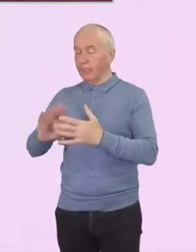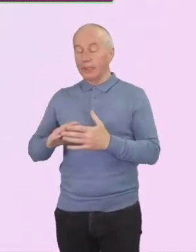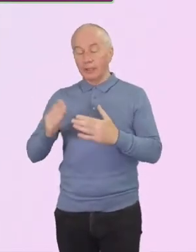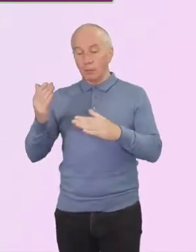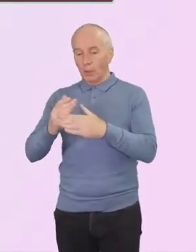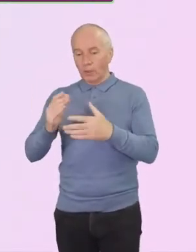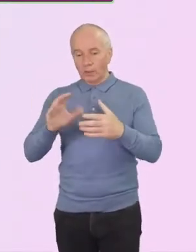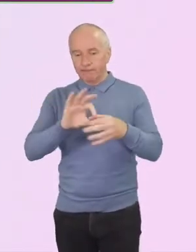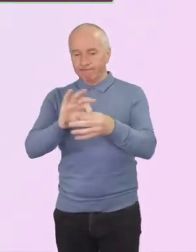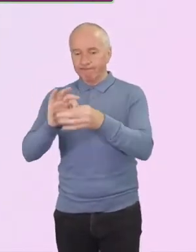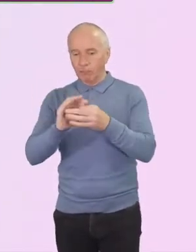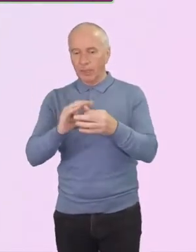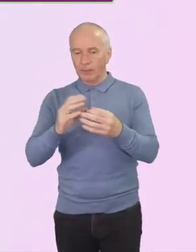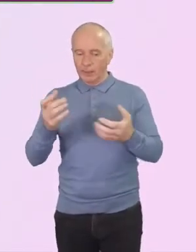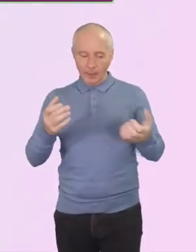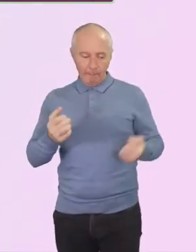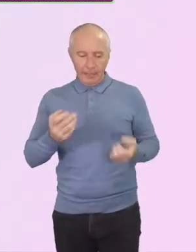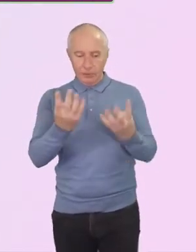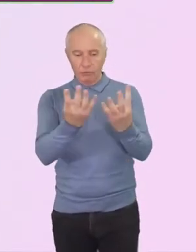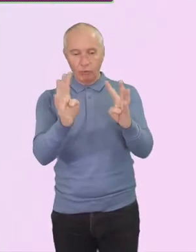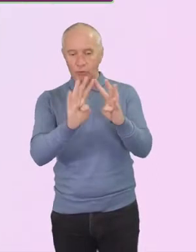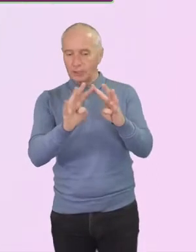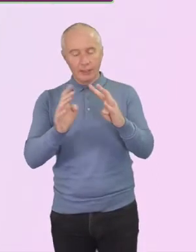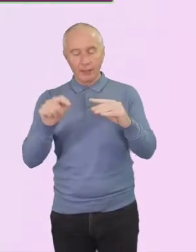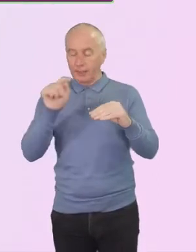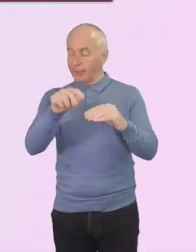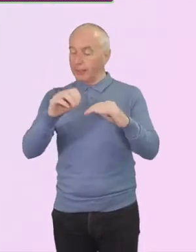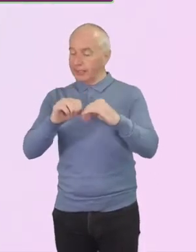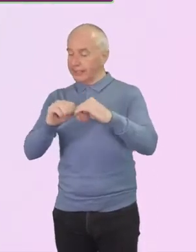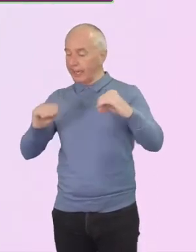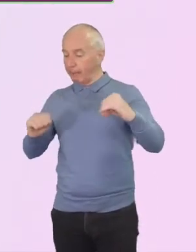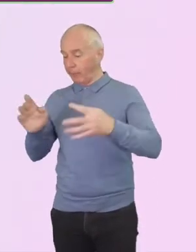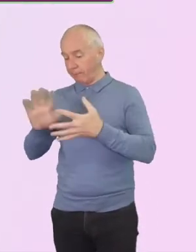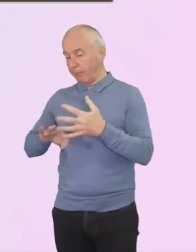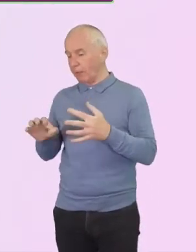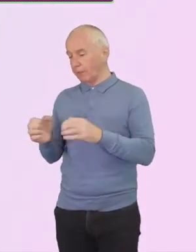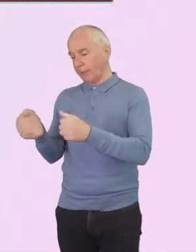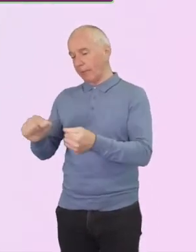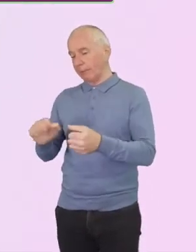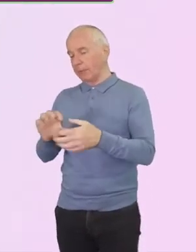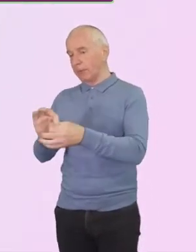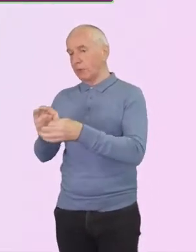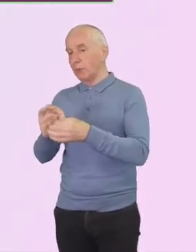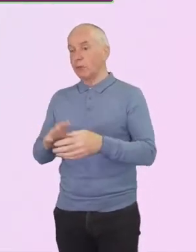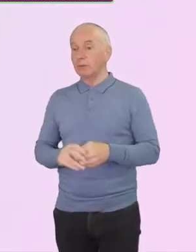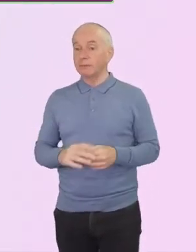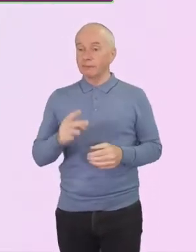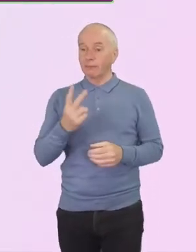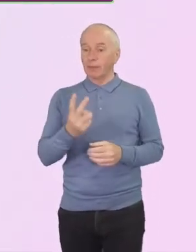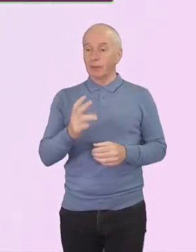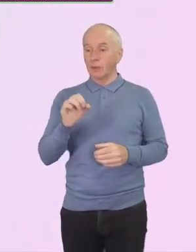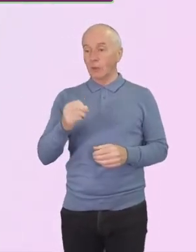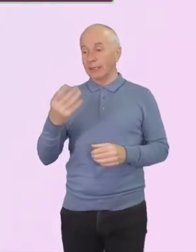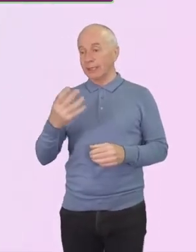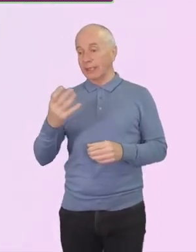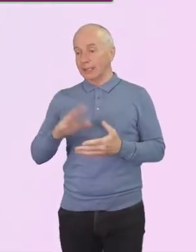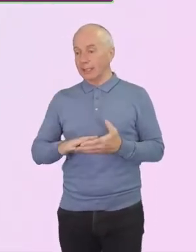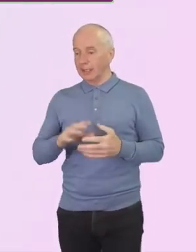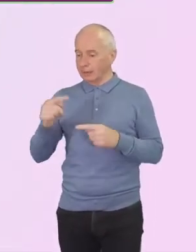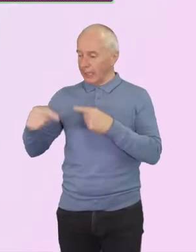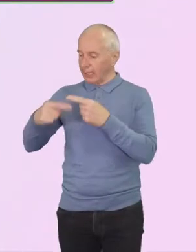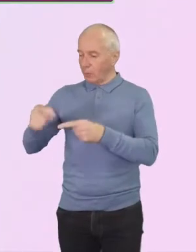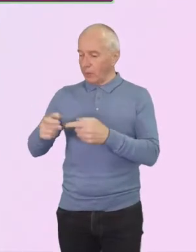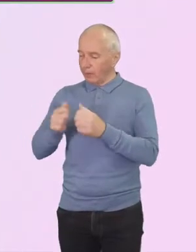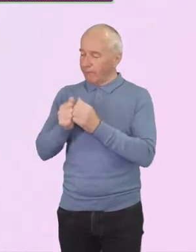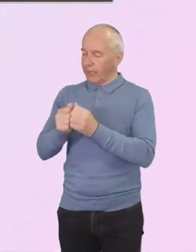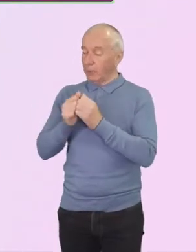who are independent from us. We completed the 2019 tri-annual valuation in mid-year,